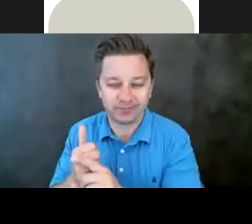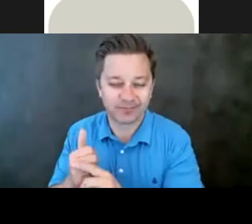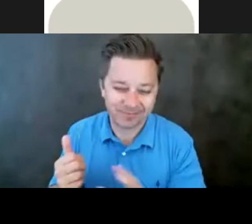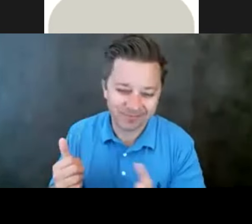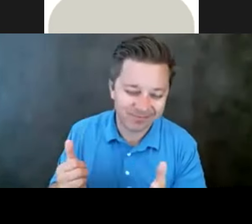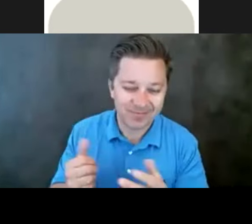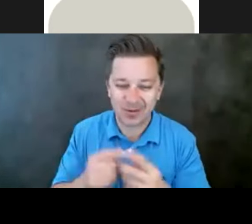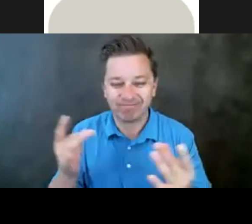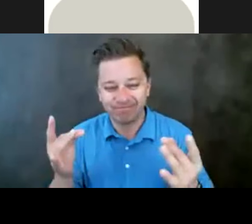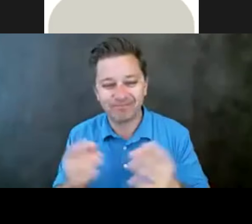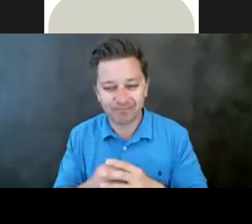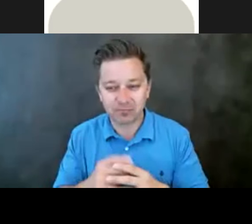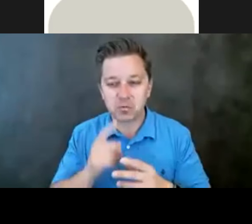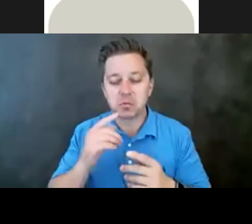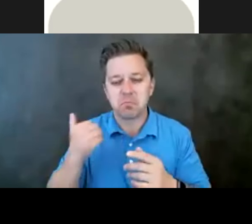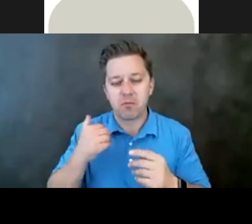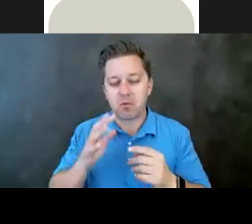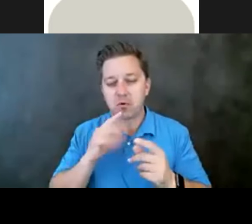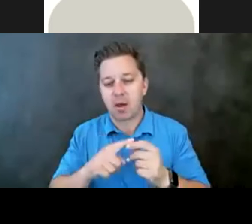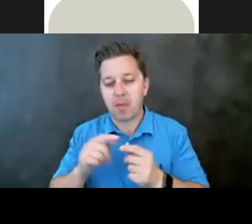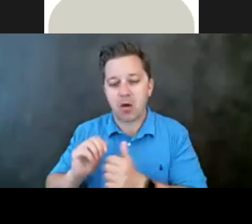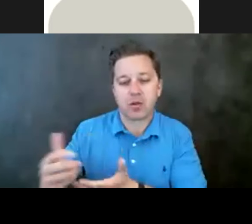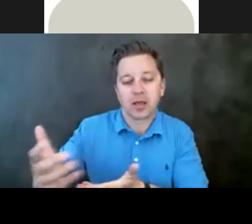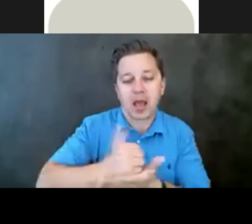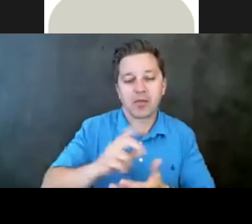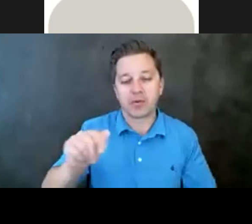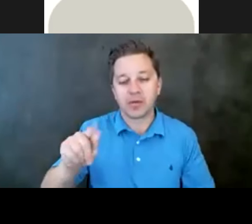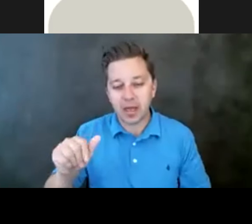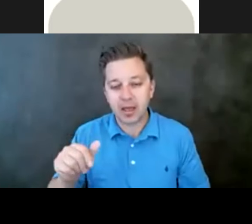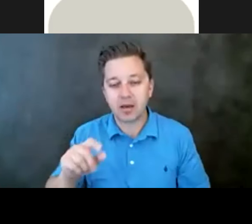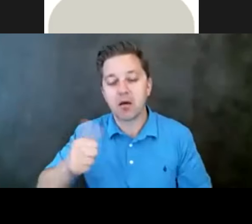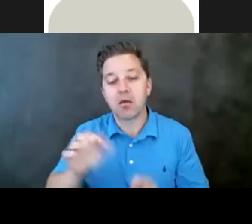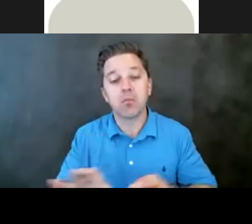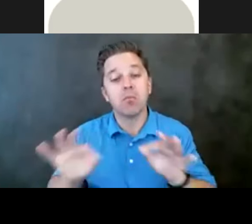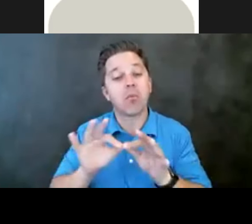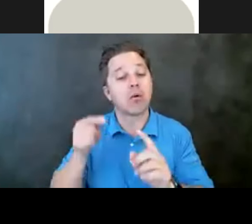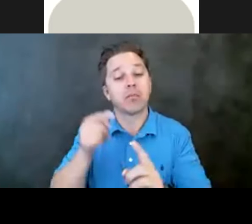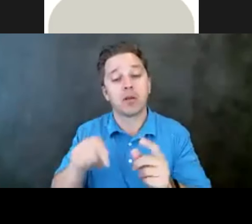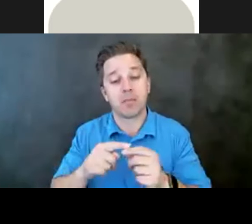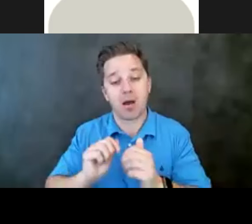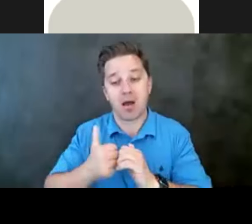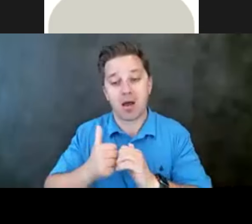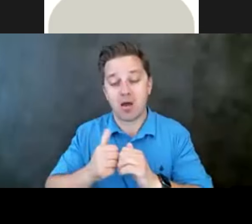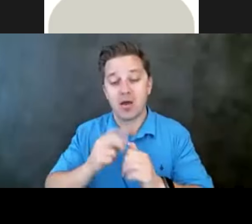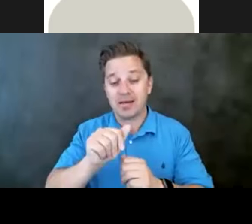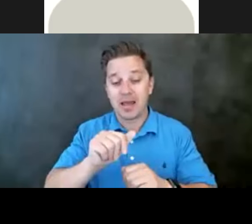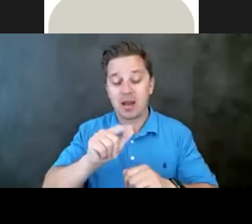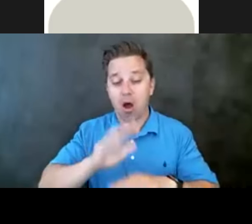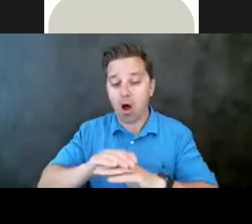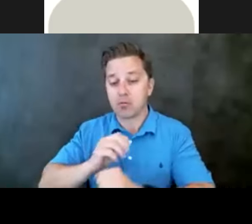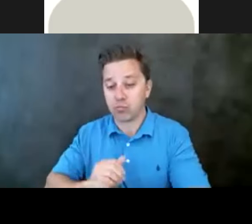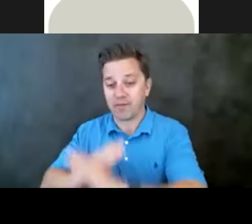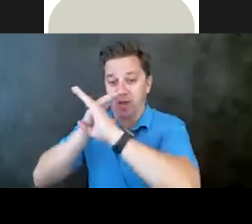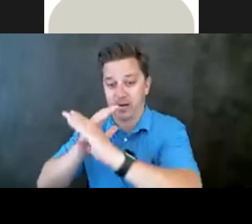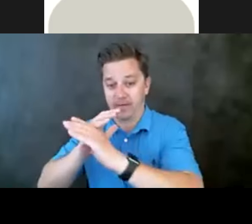data, the importance of gathering data. Another key component of data that we want to gather is data on preventative acts. The